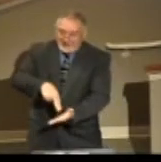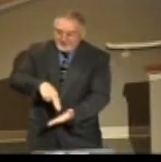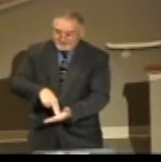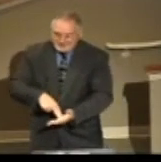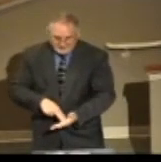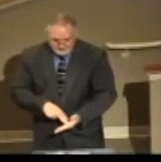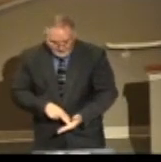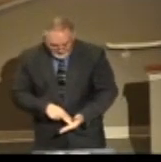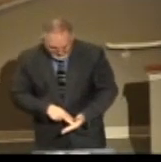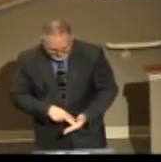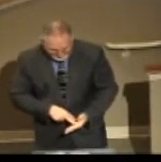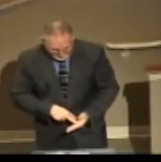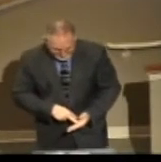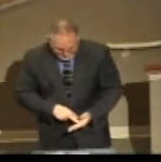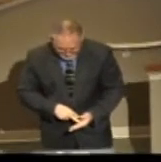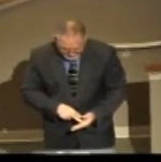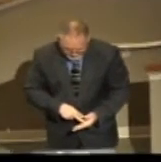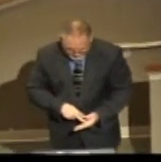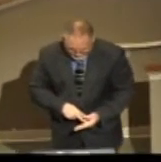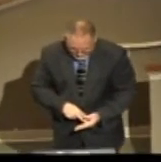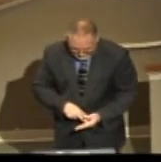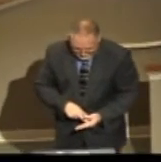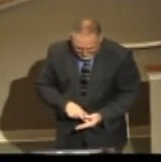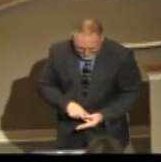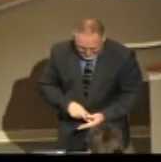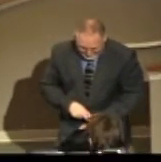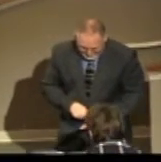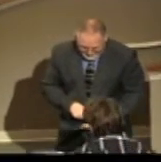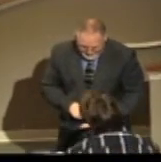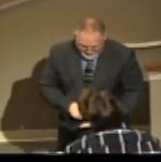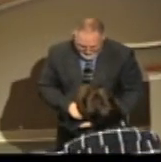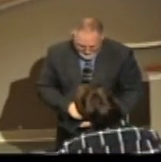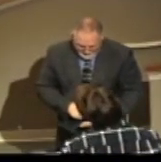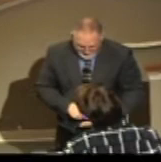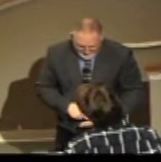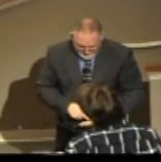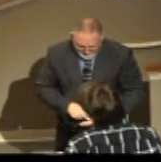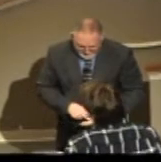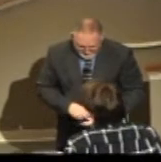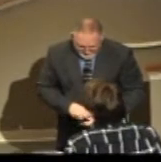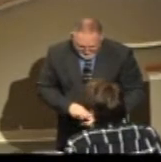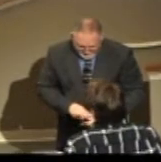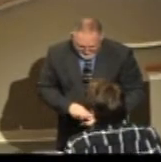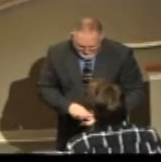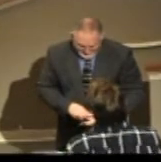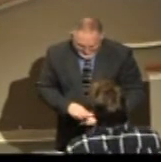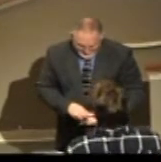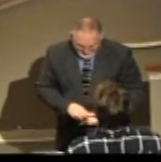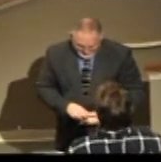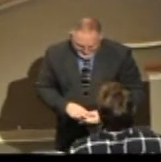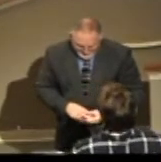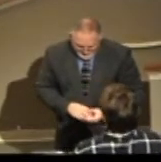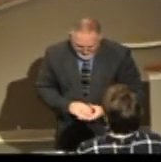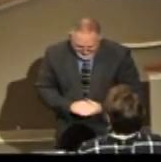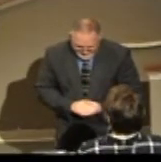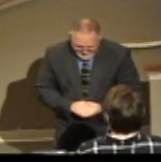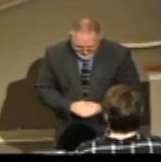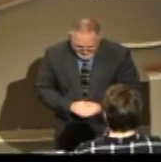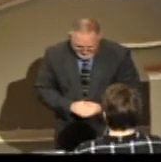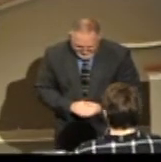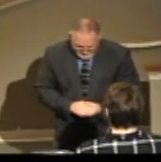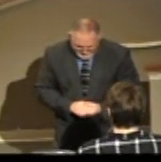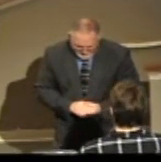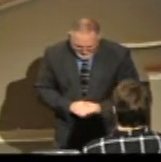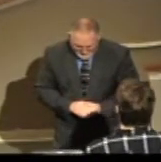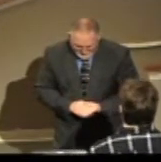seated. Stand with me. I'm going to read the first. I'm reading verse 1, then you 2, then me 3, then you 4. We're going to go through verse number 8.